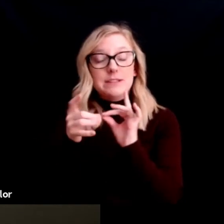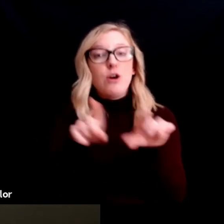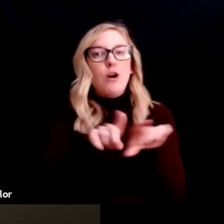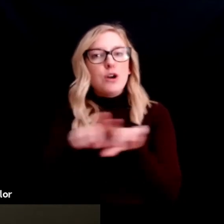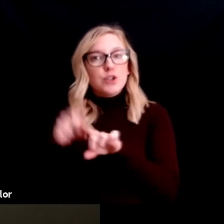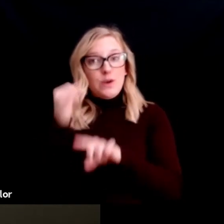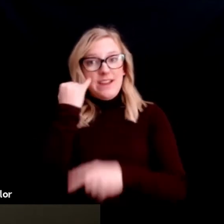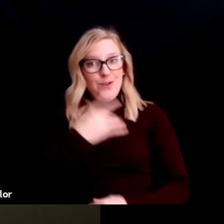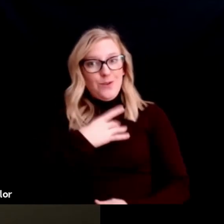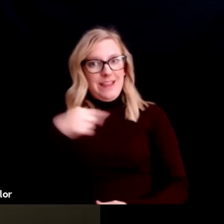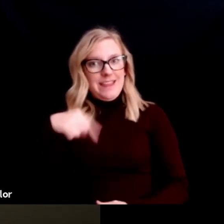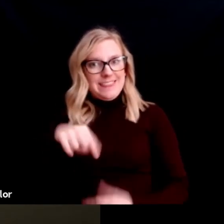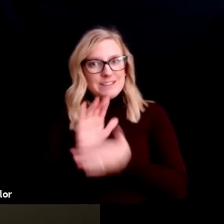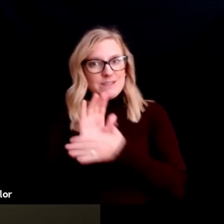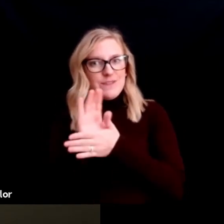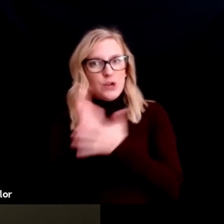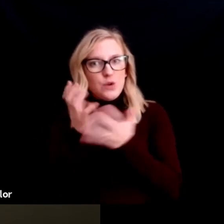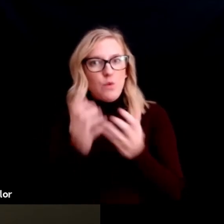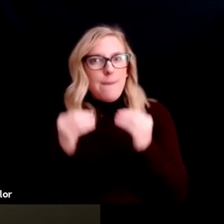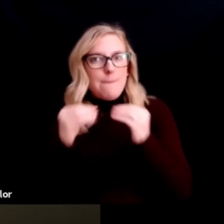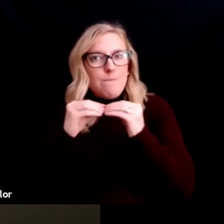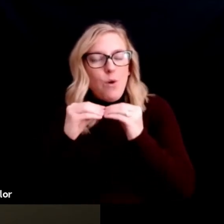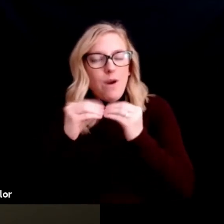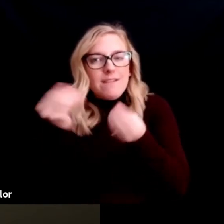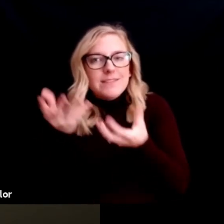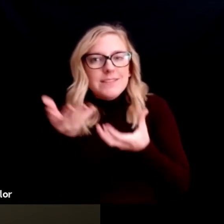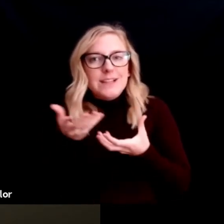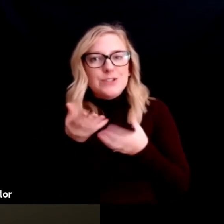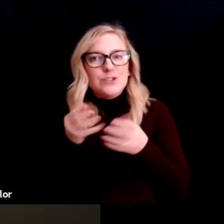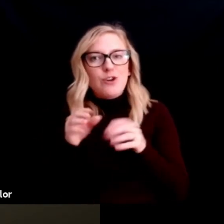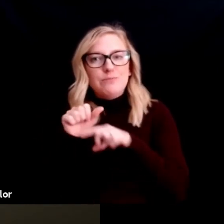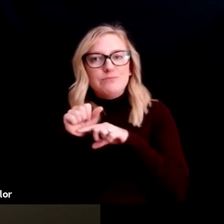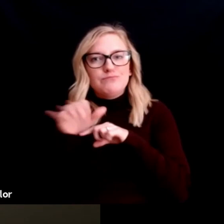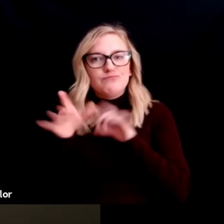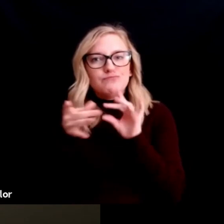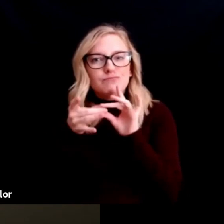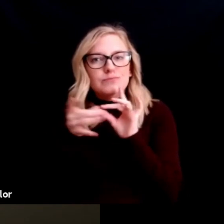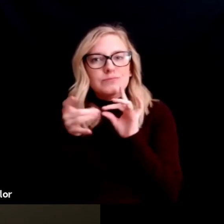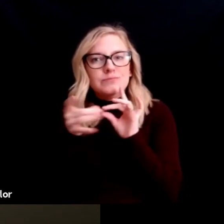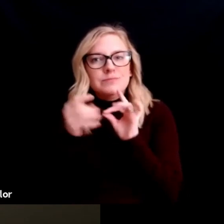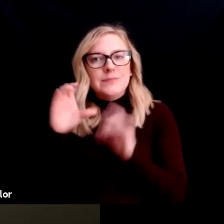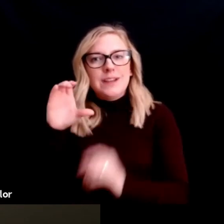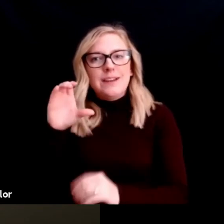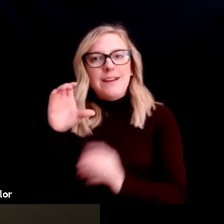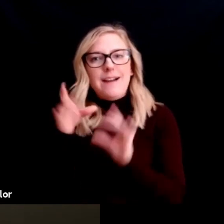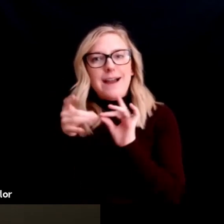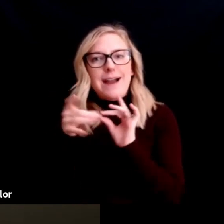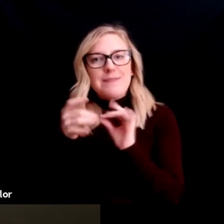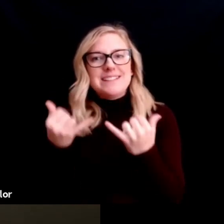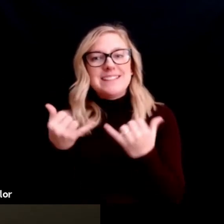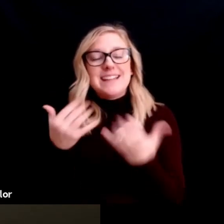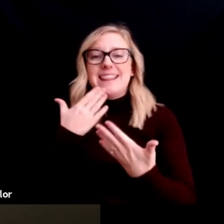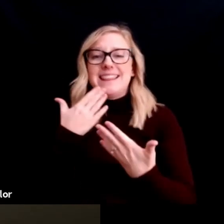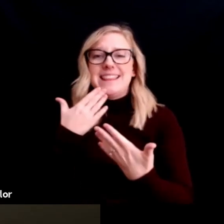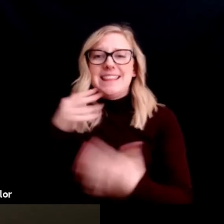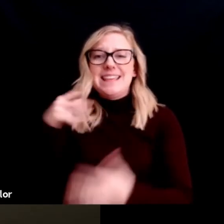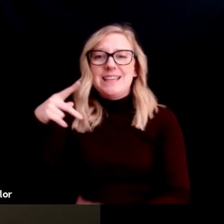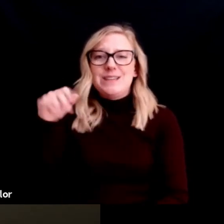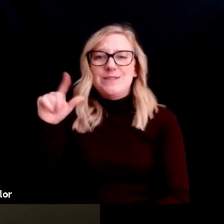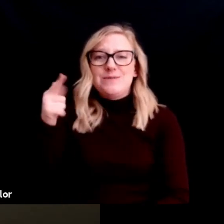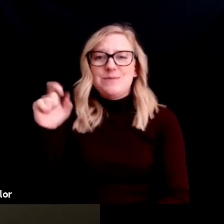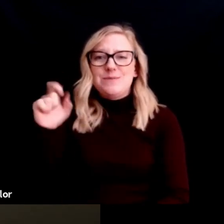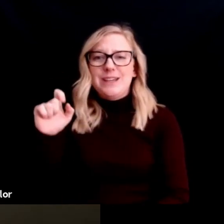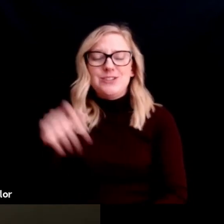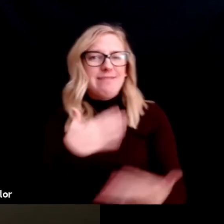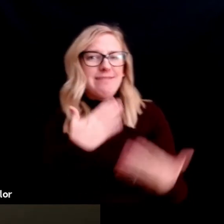let us know in the comments. Let us know what you want to see. Thanks, everybody. Thanks again, Paige. It was great talking with you today. Thank you so